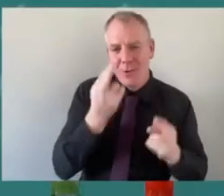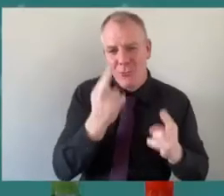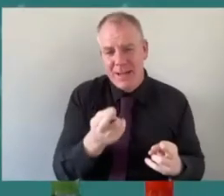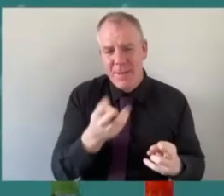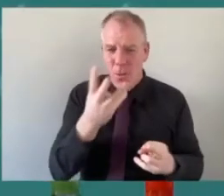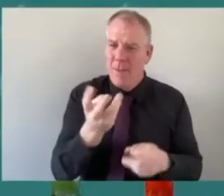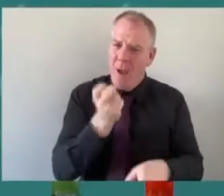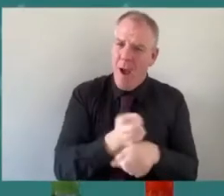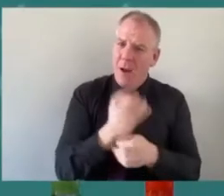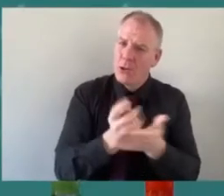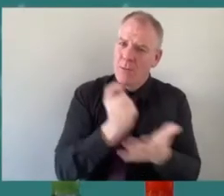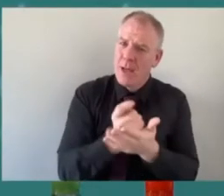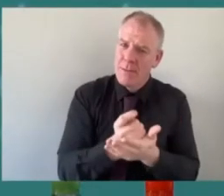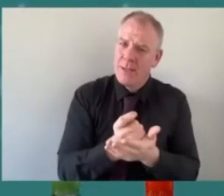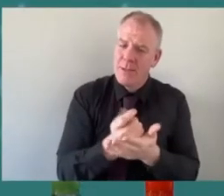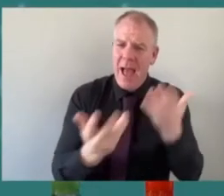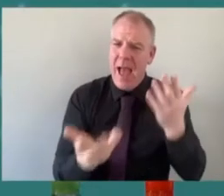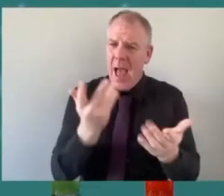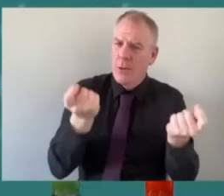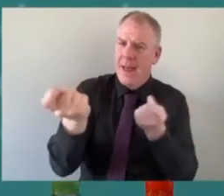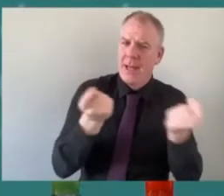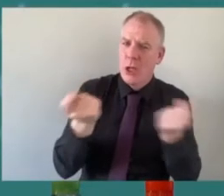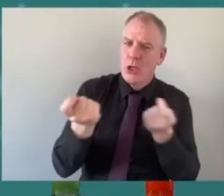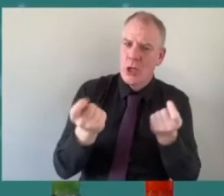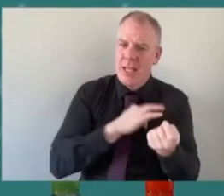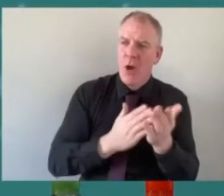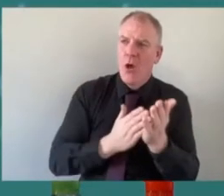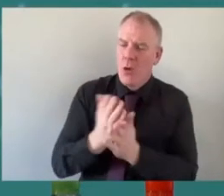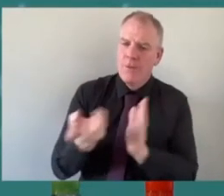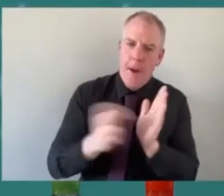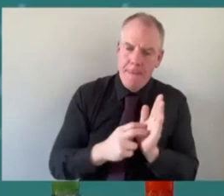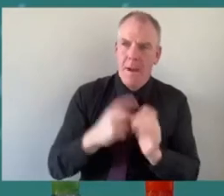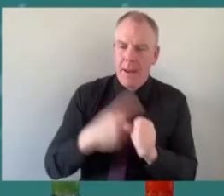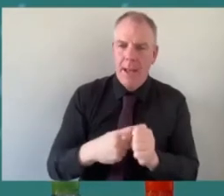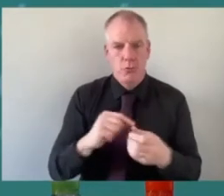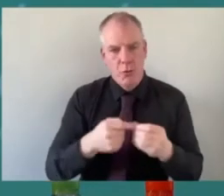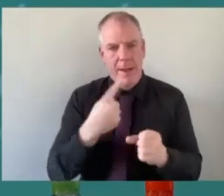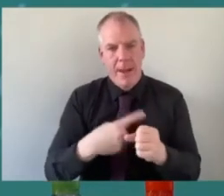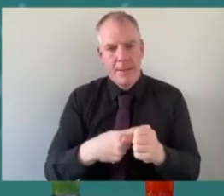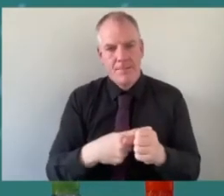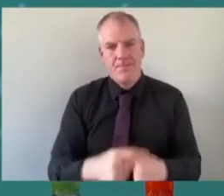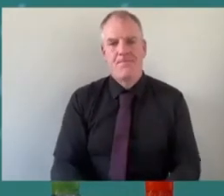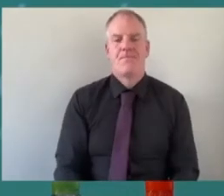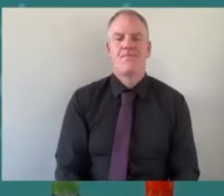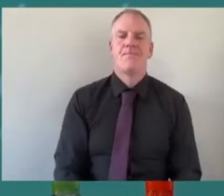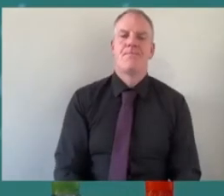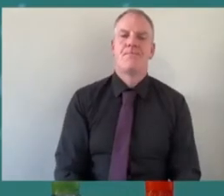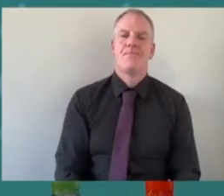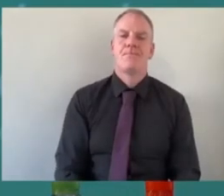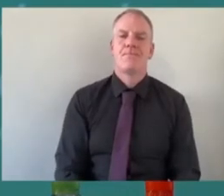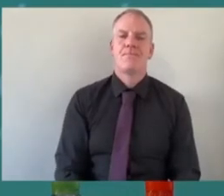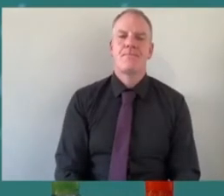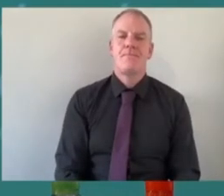harsh sometimes unfortunately so like how do you literally pick yourself up every morning and go okay we'll go again um yeah that that's a very good